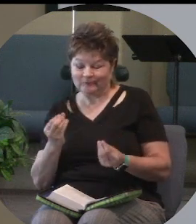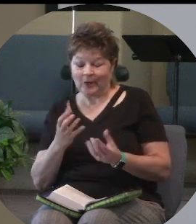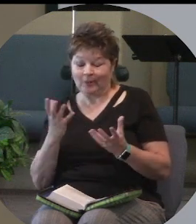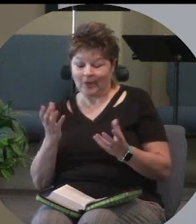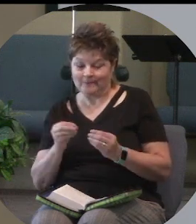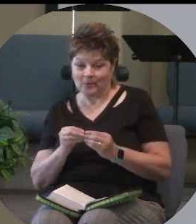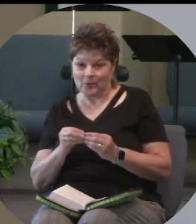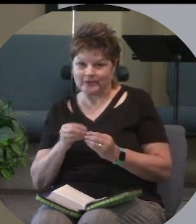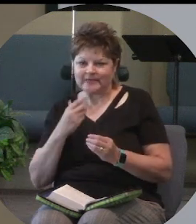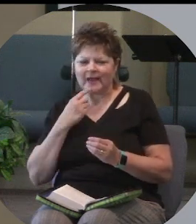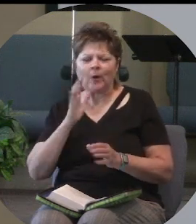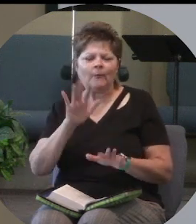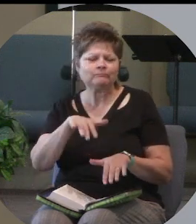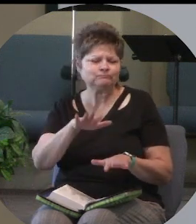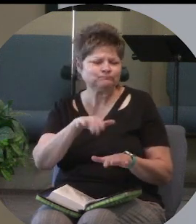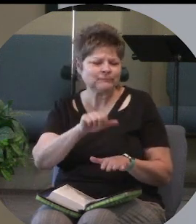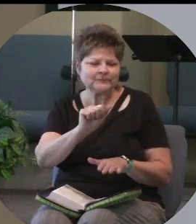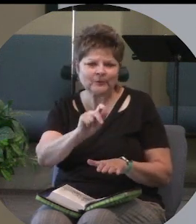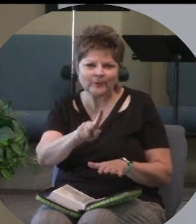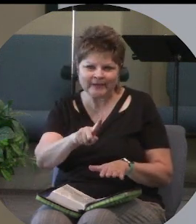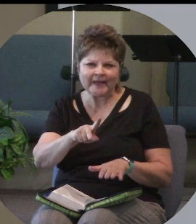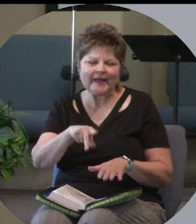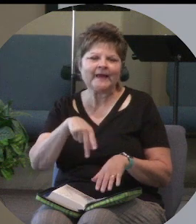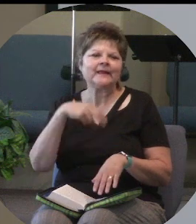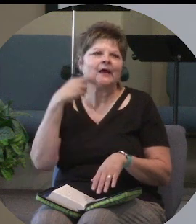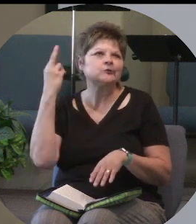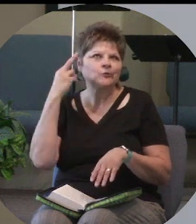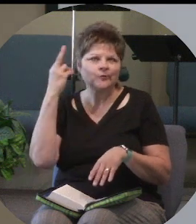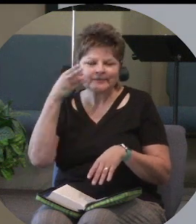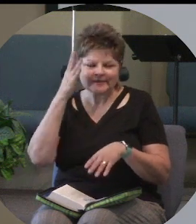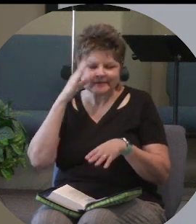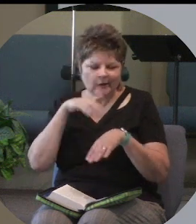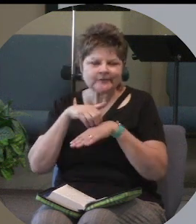and said, that's okay, that's why God sent Jesus.